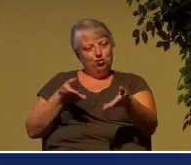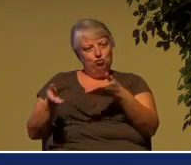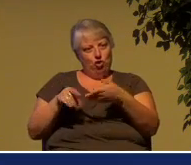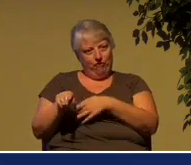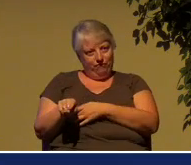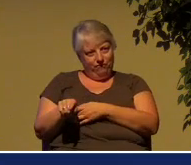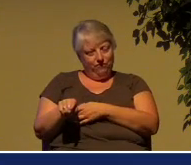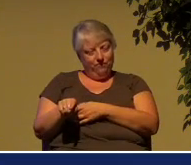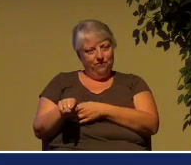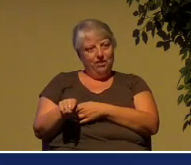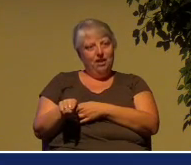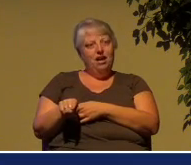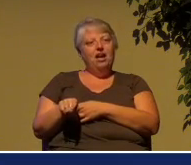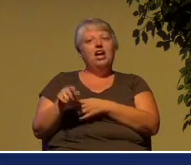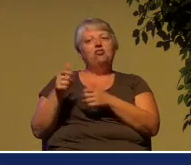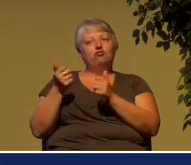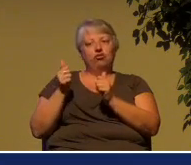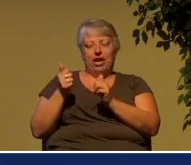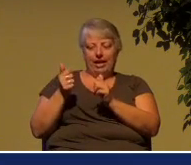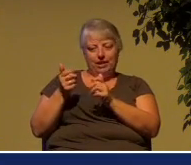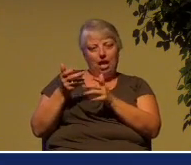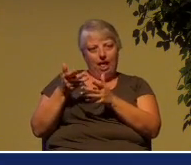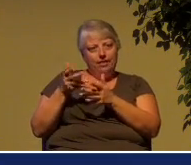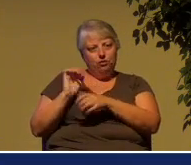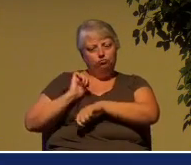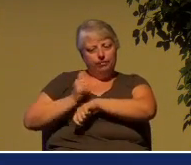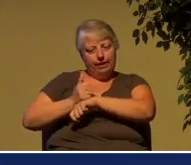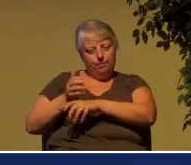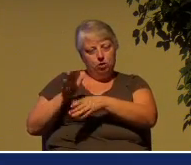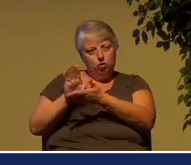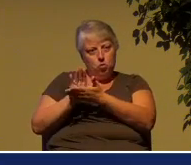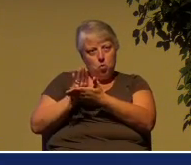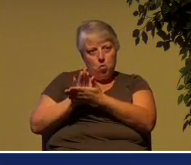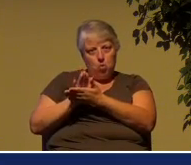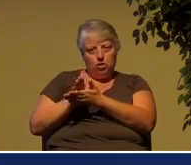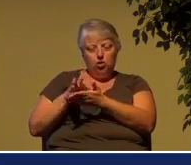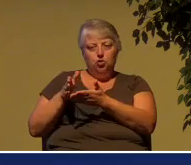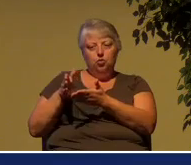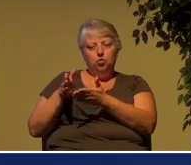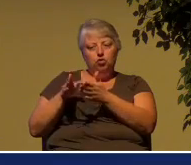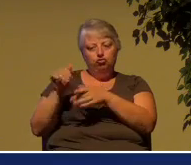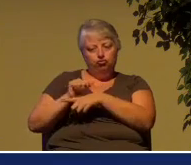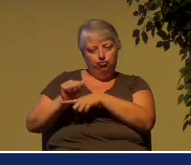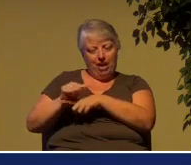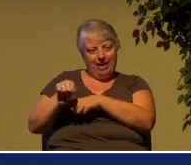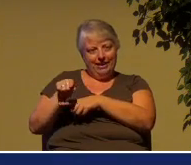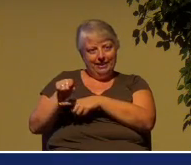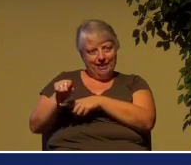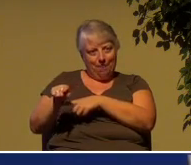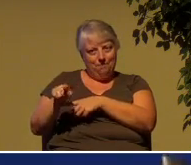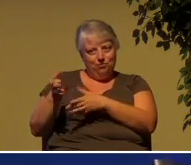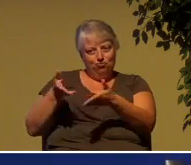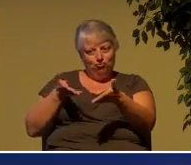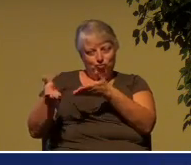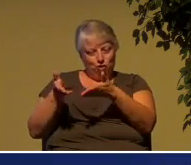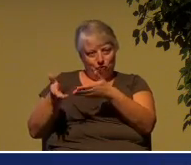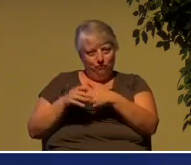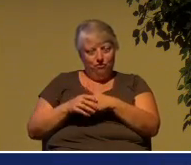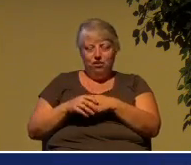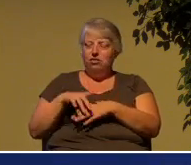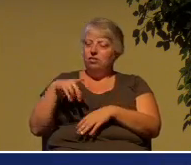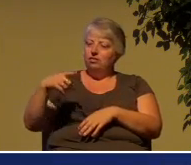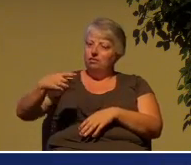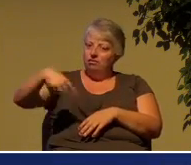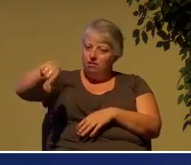art of the priesthood. Very interesting, isn't it? They are absolutely determined and believe that God is calling